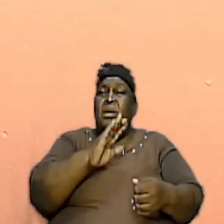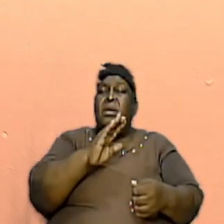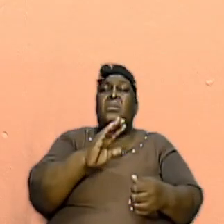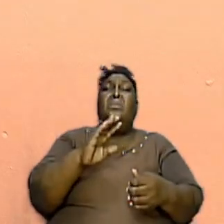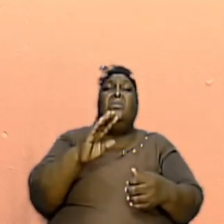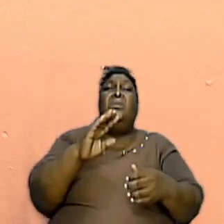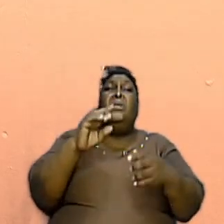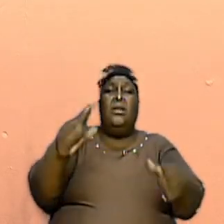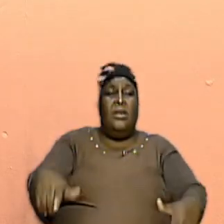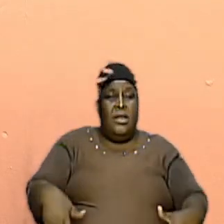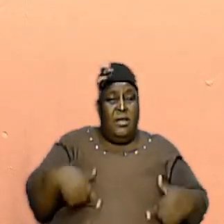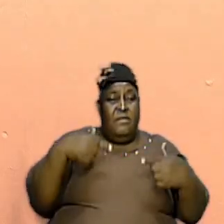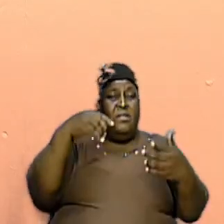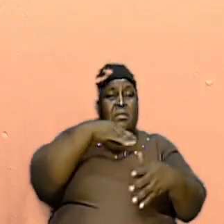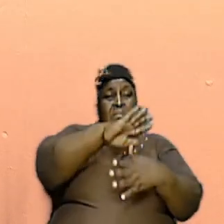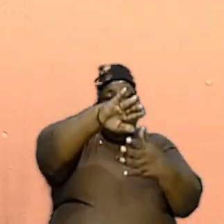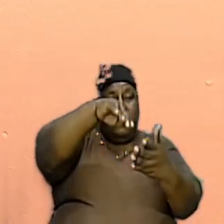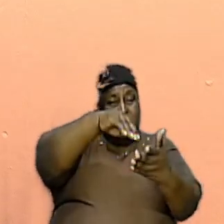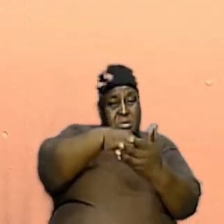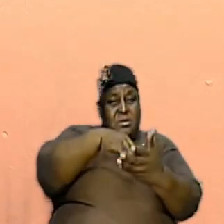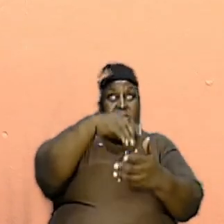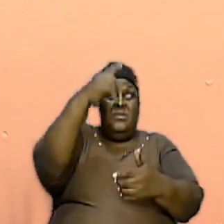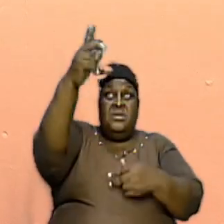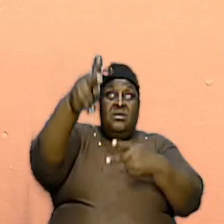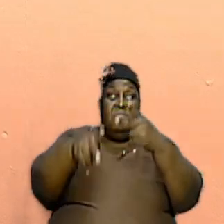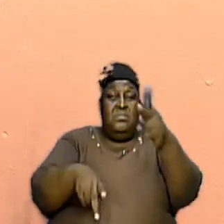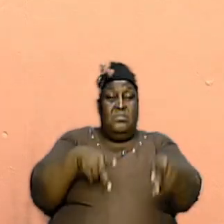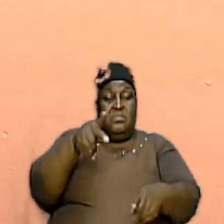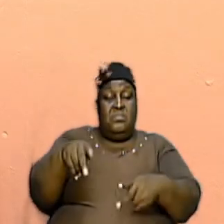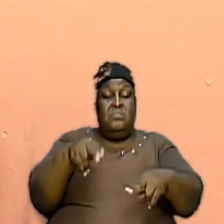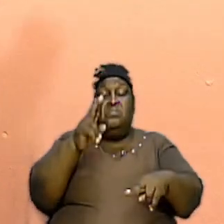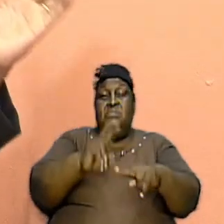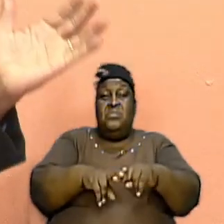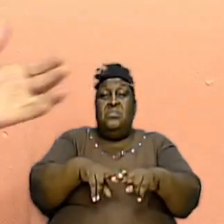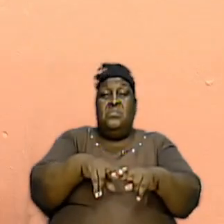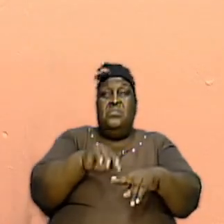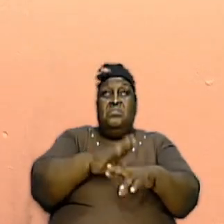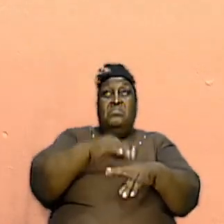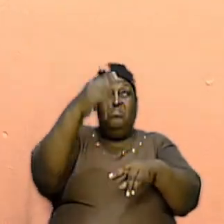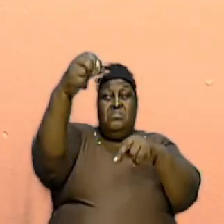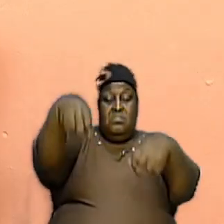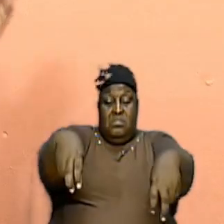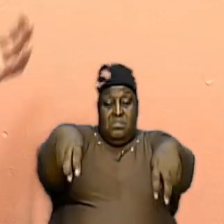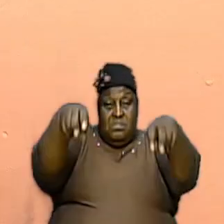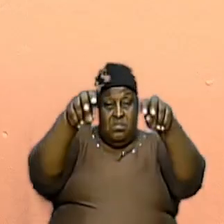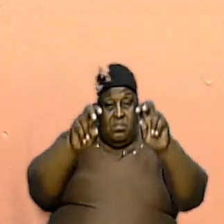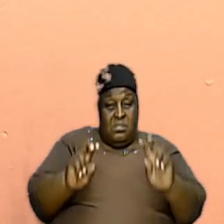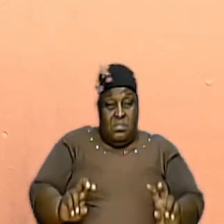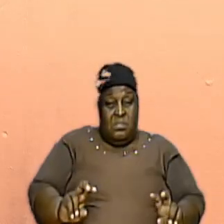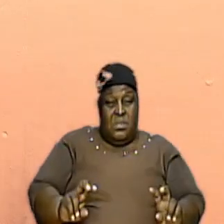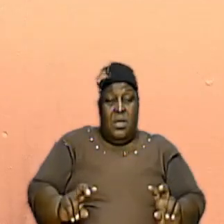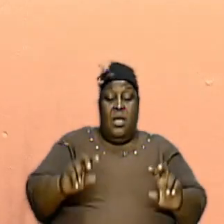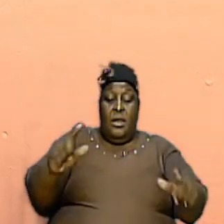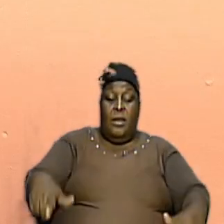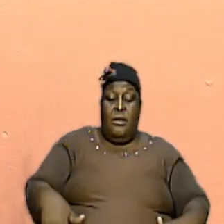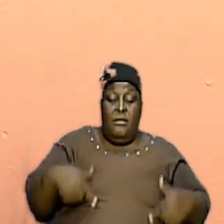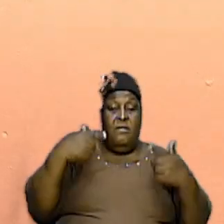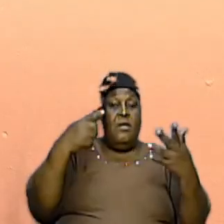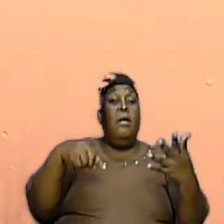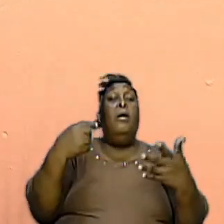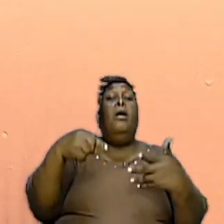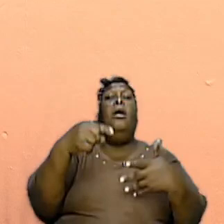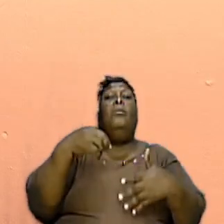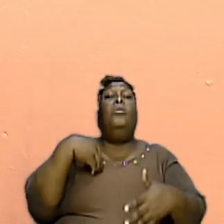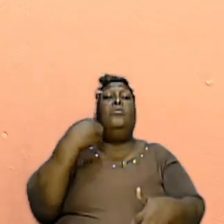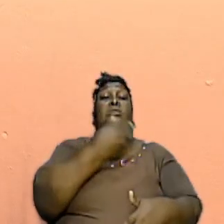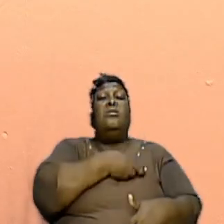people, He will be sitting on the throne and He will be dwelling among us forever and